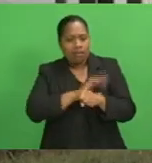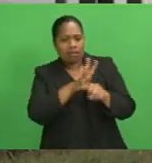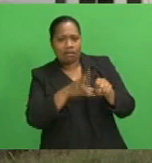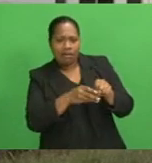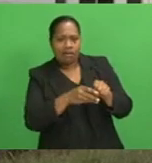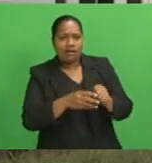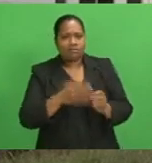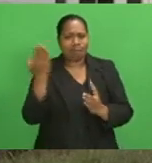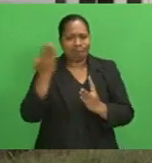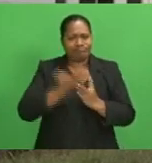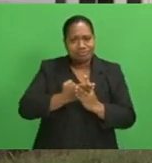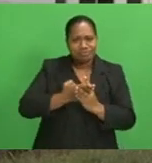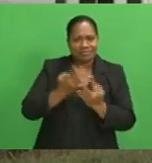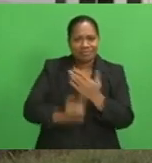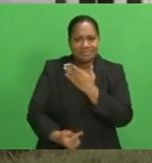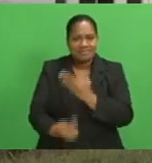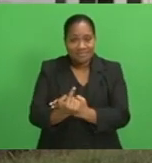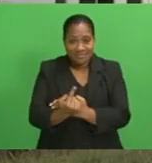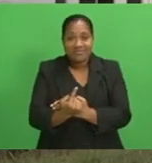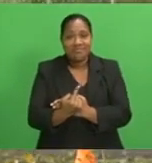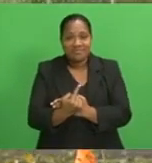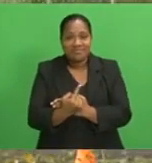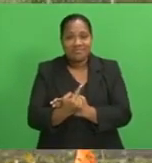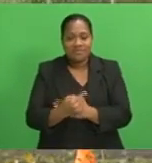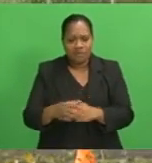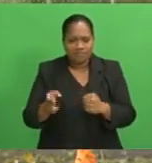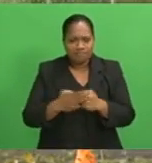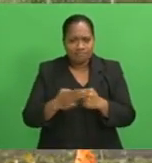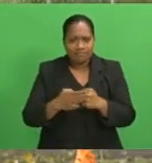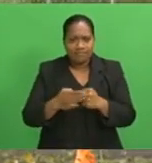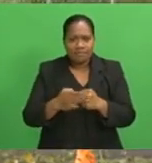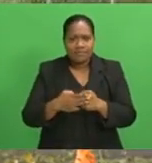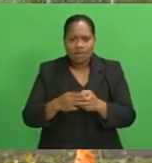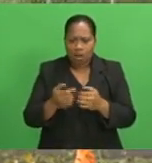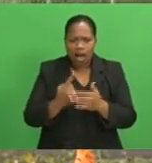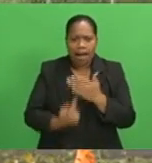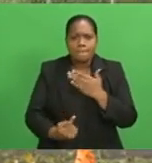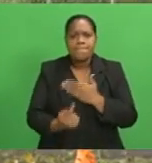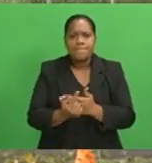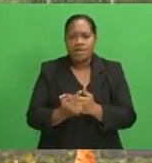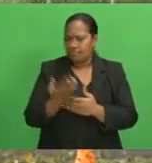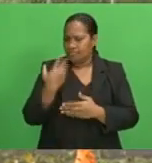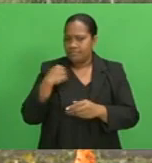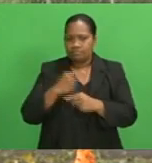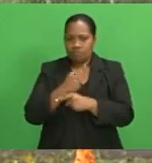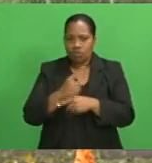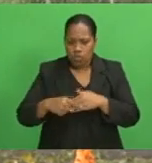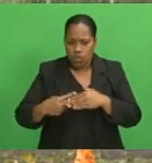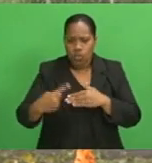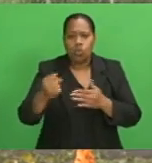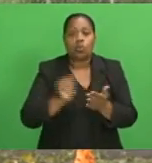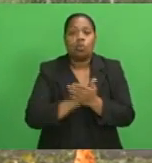restrictions. Upgrading of the airport apron commenced last week and will continue until September.